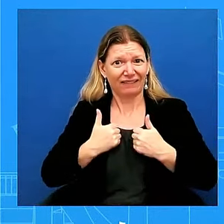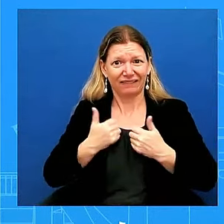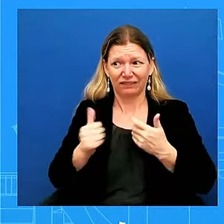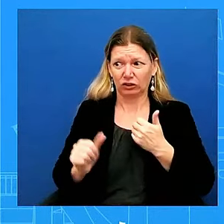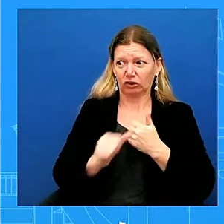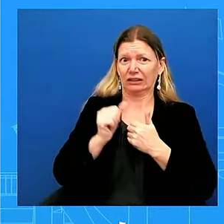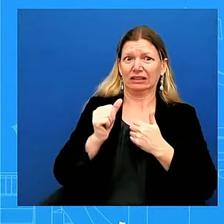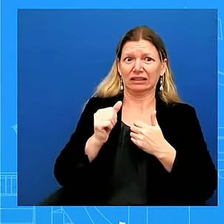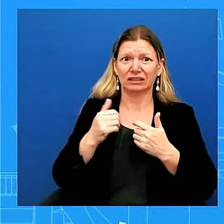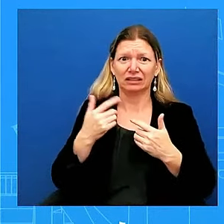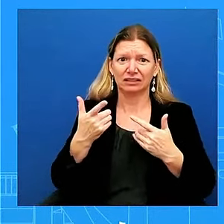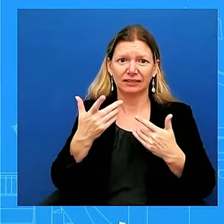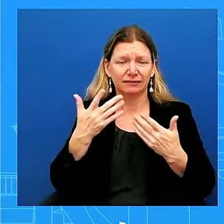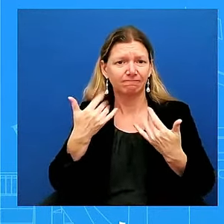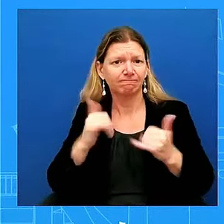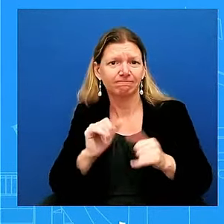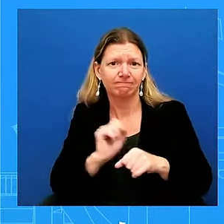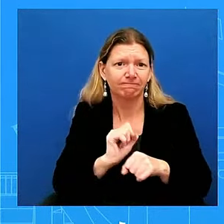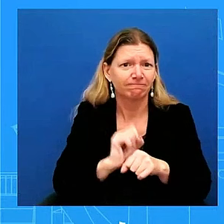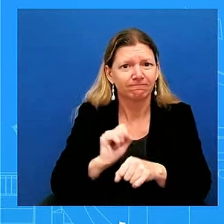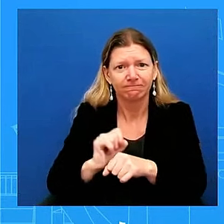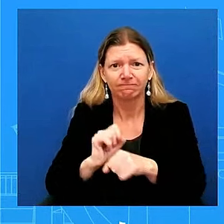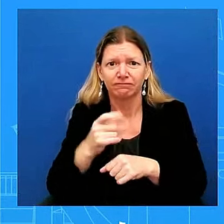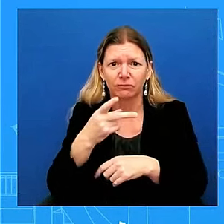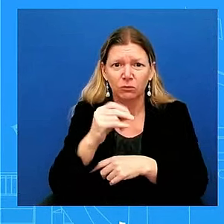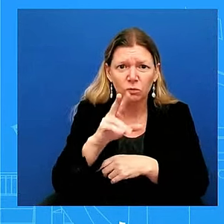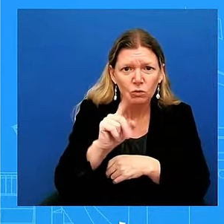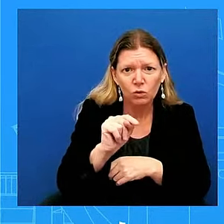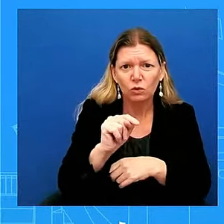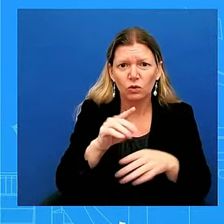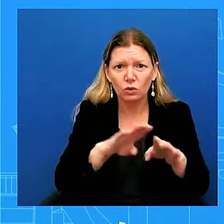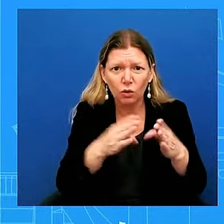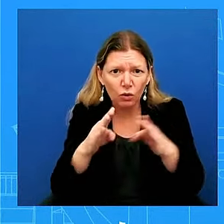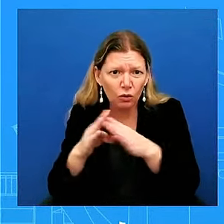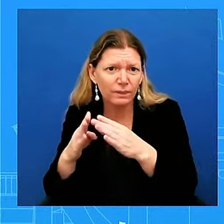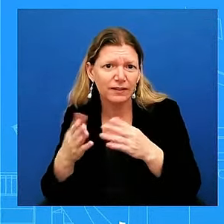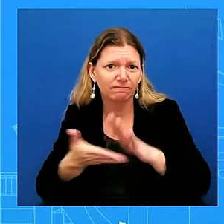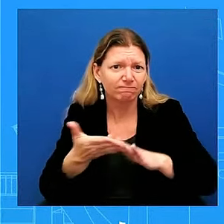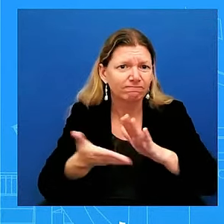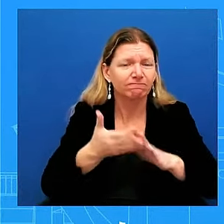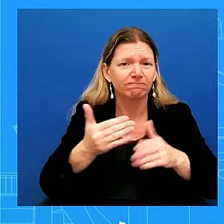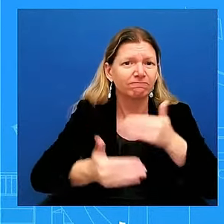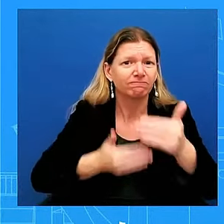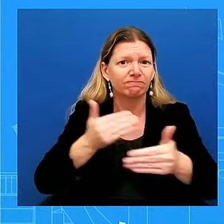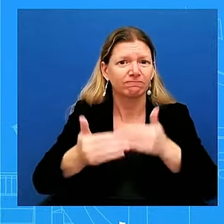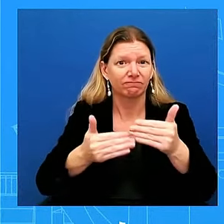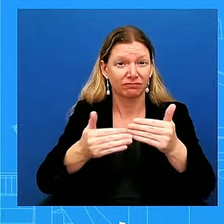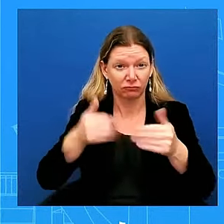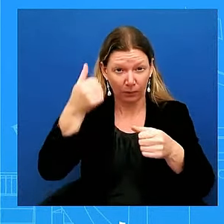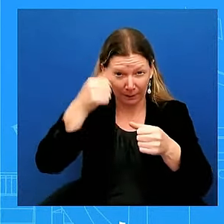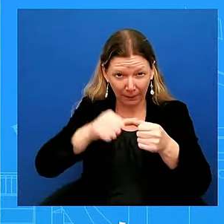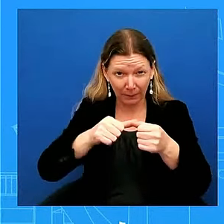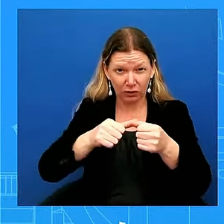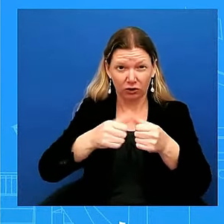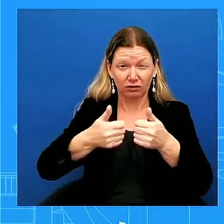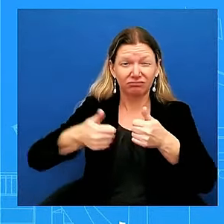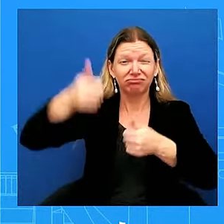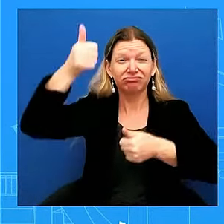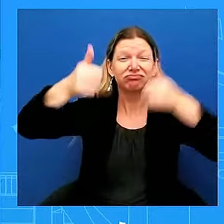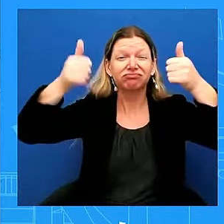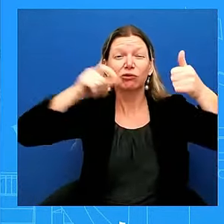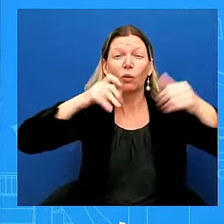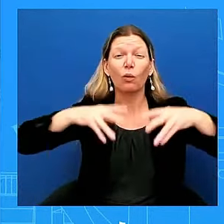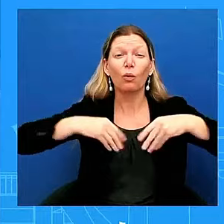have made record profits – record profits. And so, these workers deserve an increase as well. And quickly,